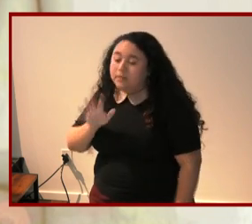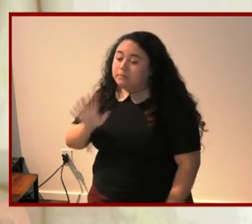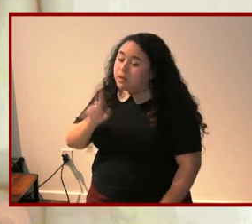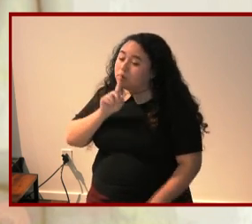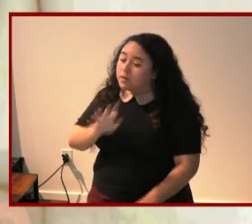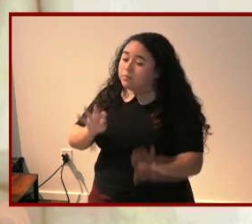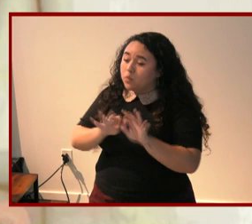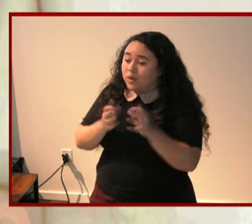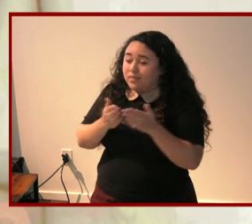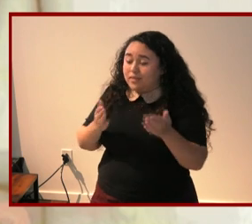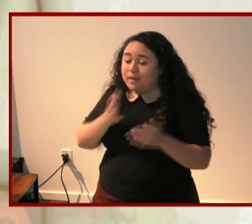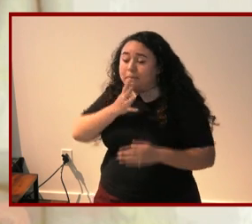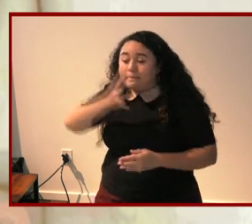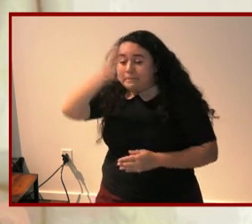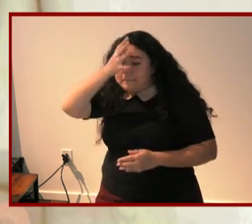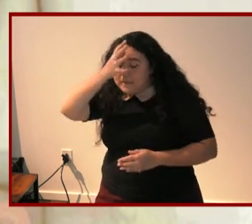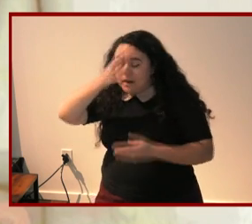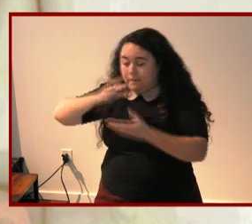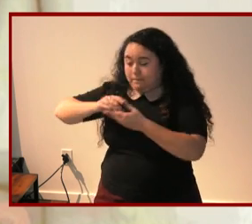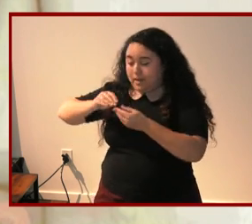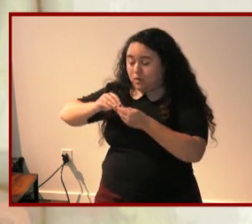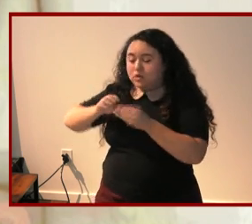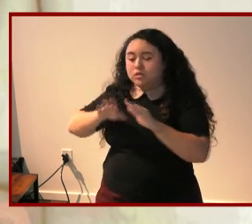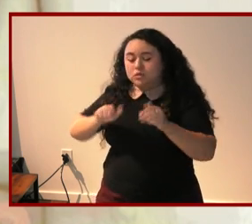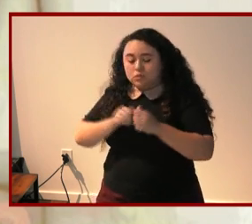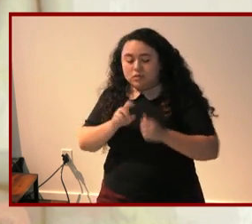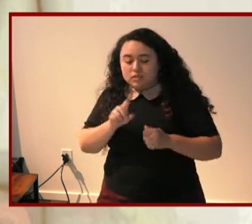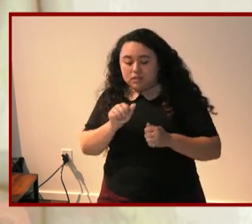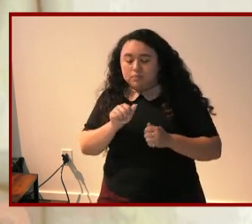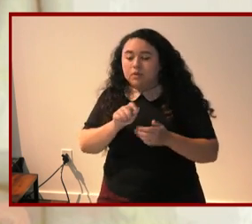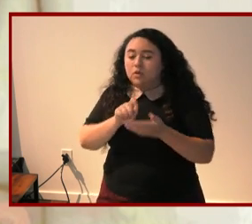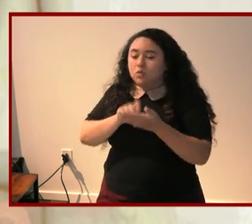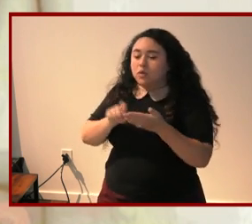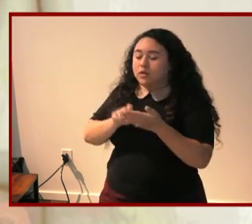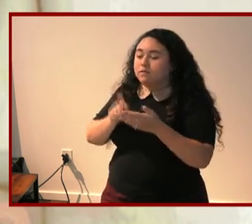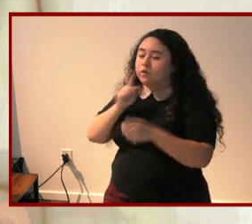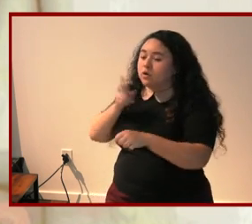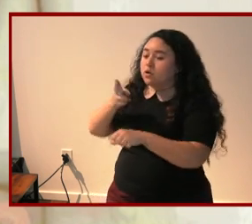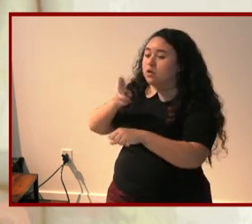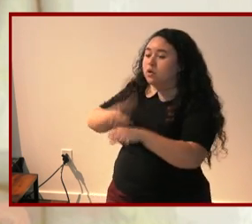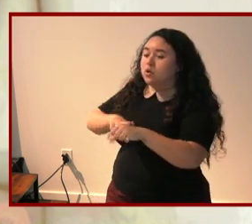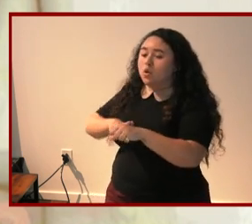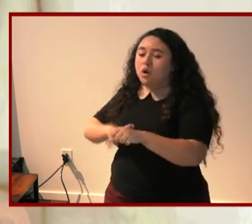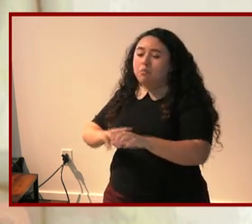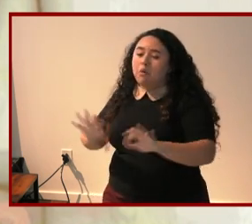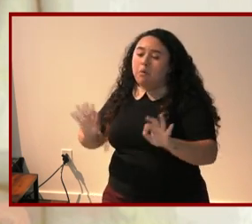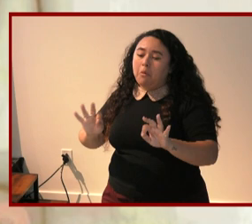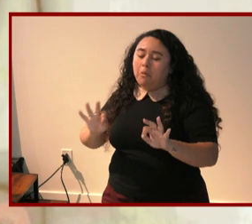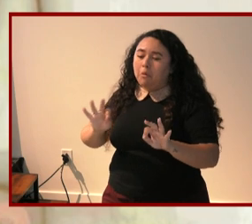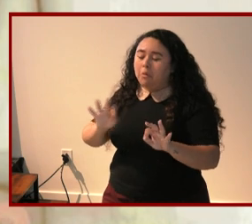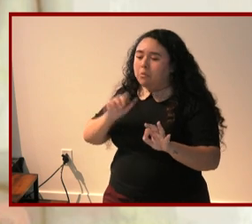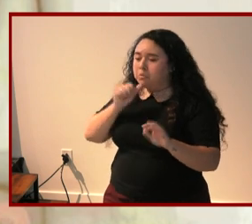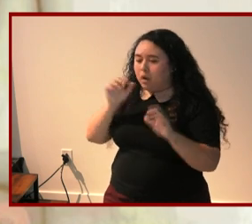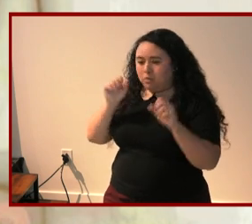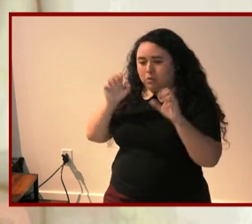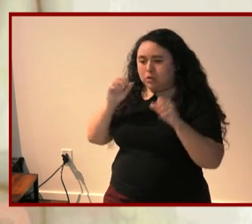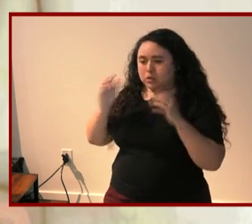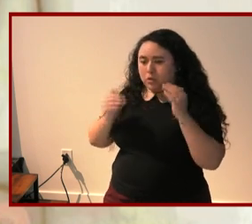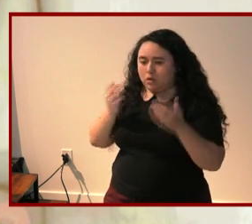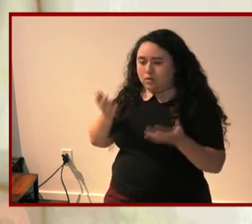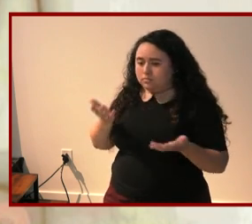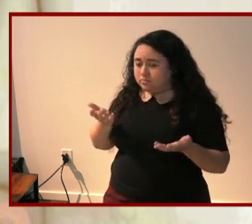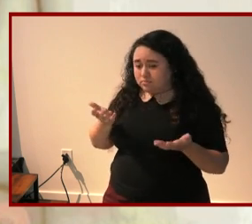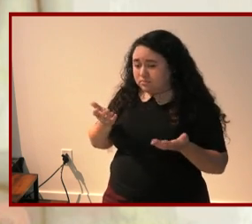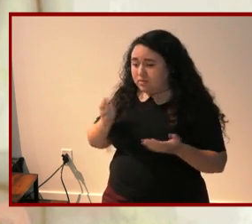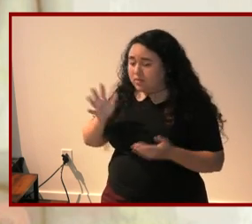in parent memoirs children with disabilities are written into normal banal unremarkable adulthood in their